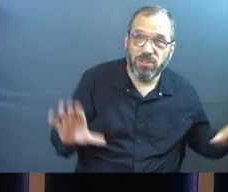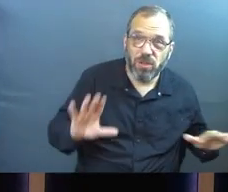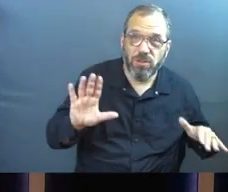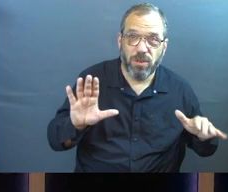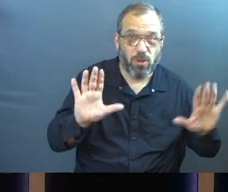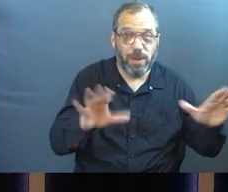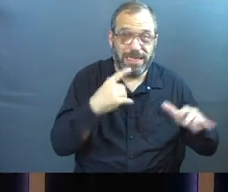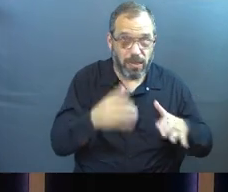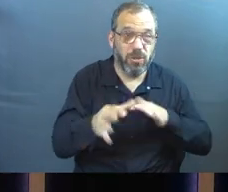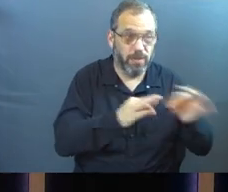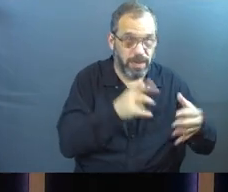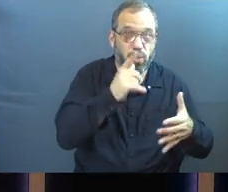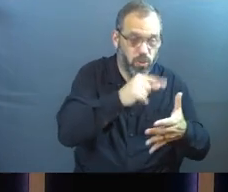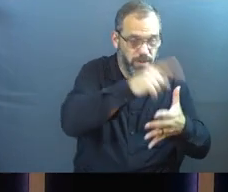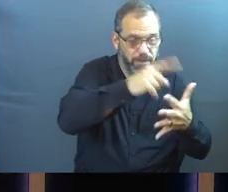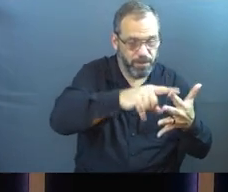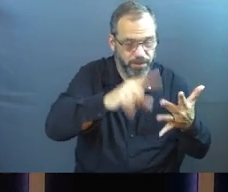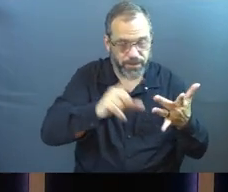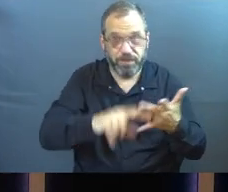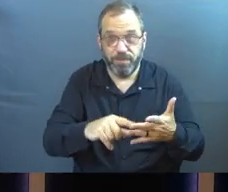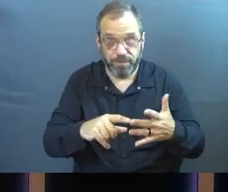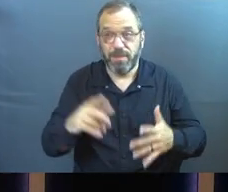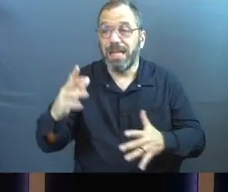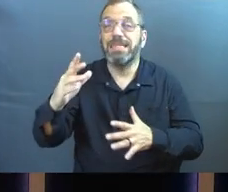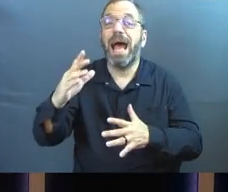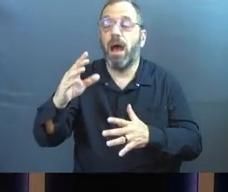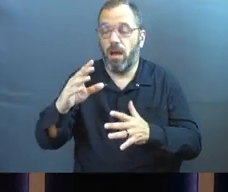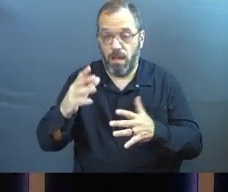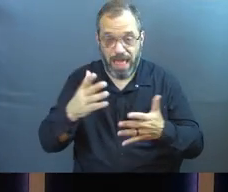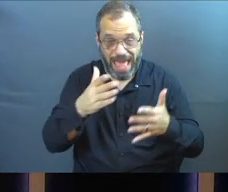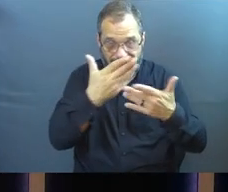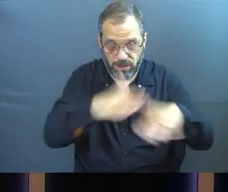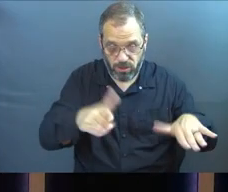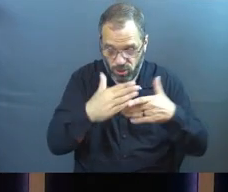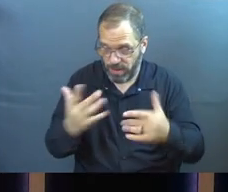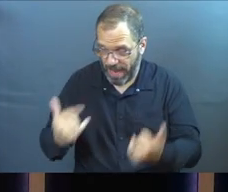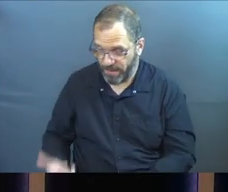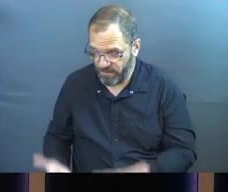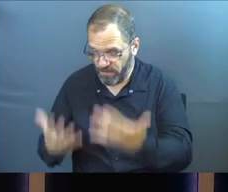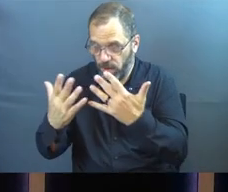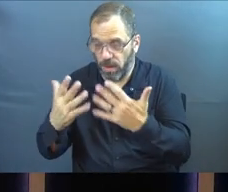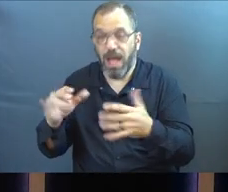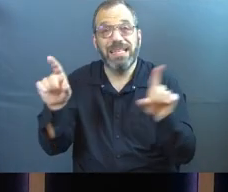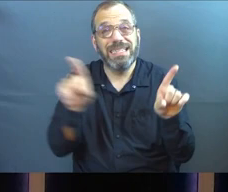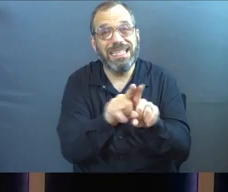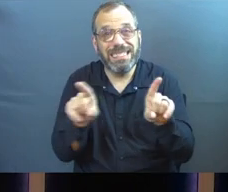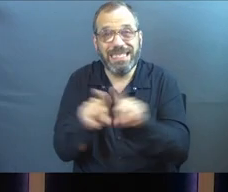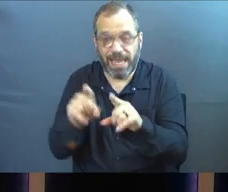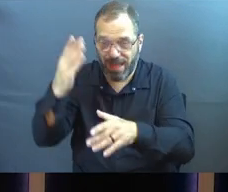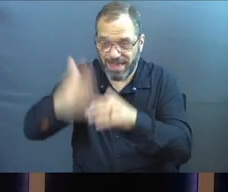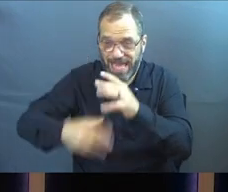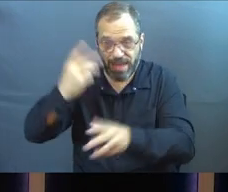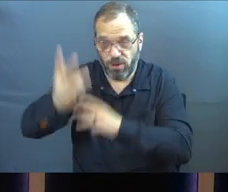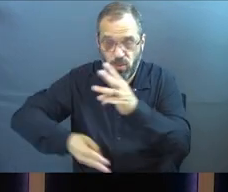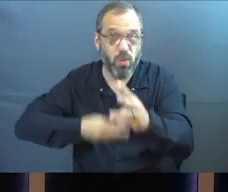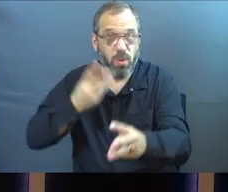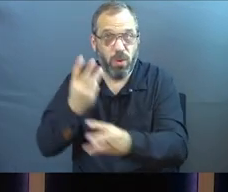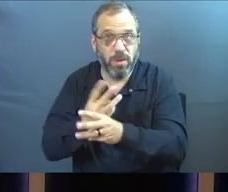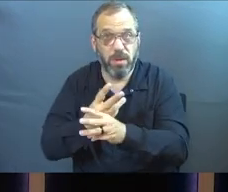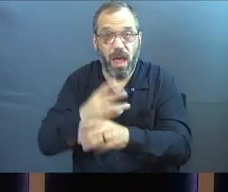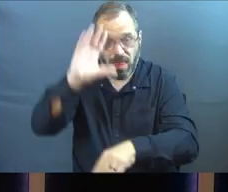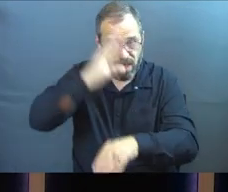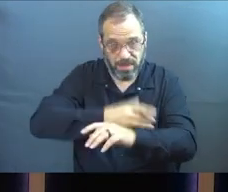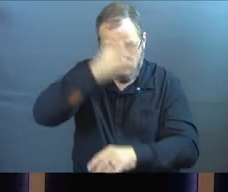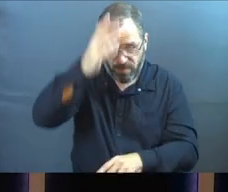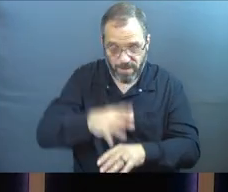all the players. Verse 40, just as the weeds are sorted out and burned in the fire, so it will be at the end of the world. The